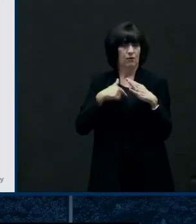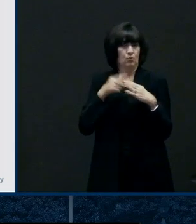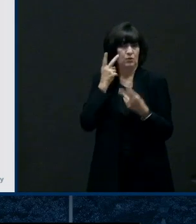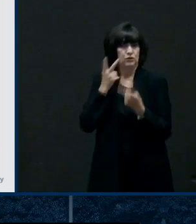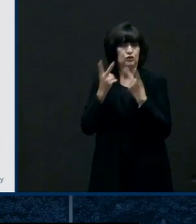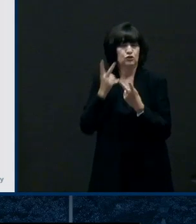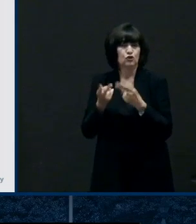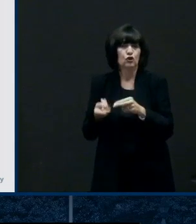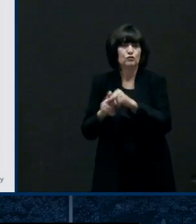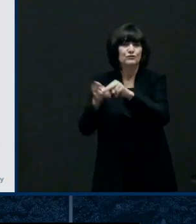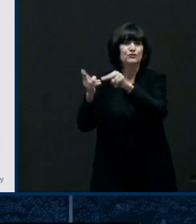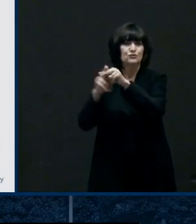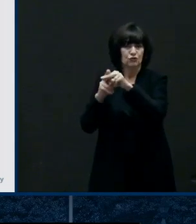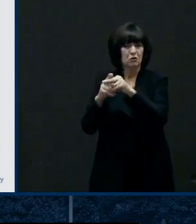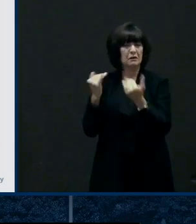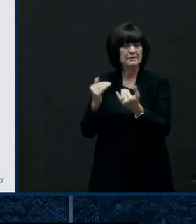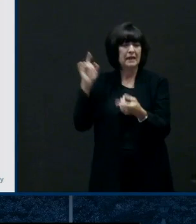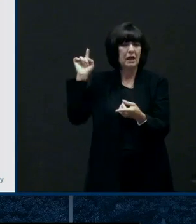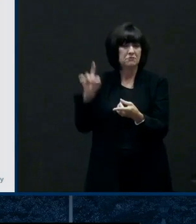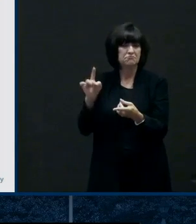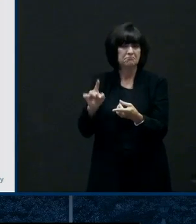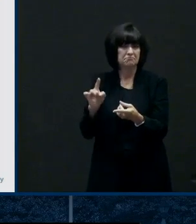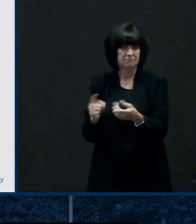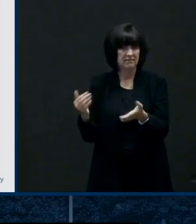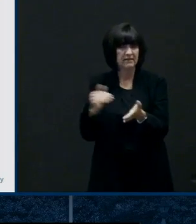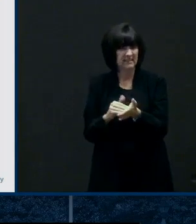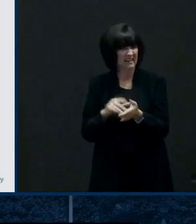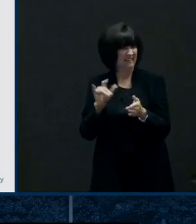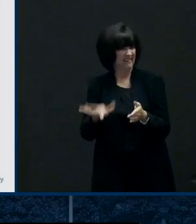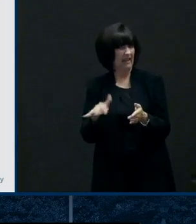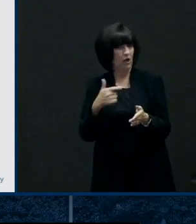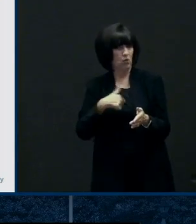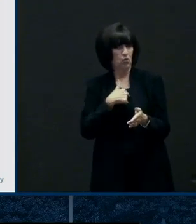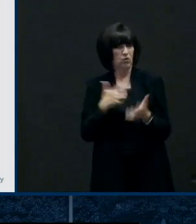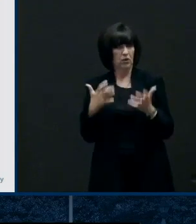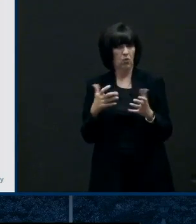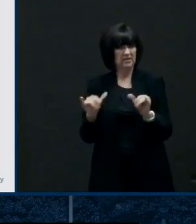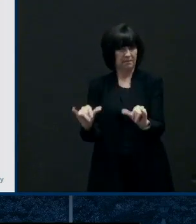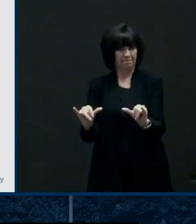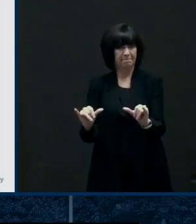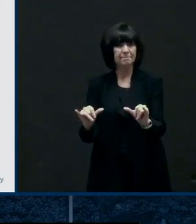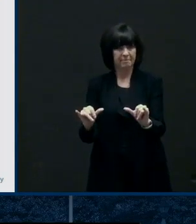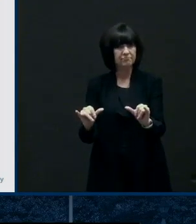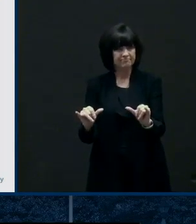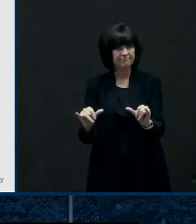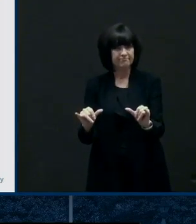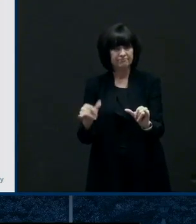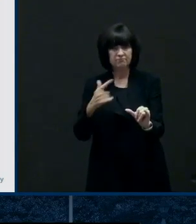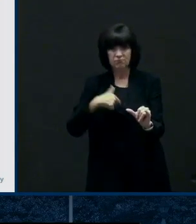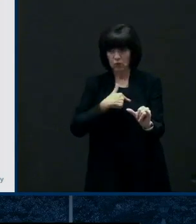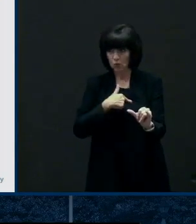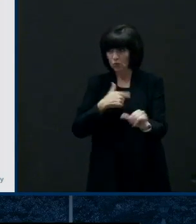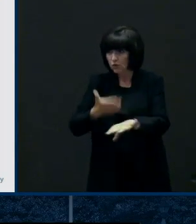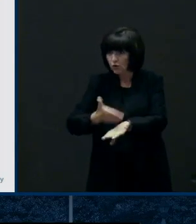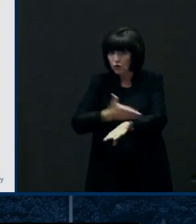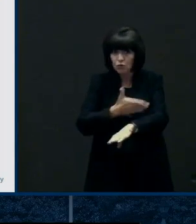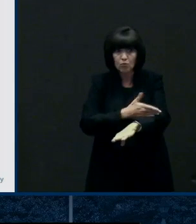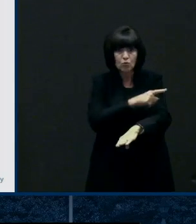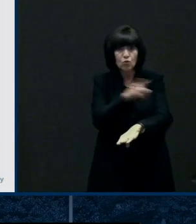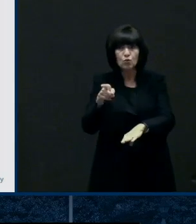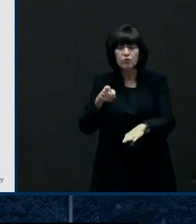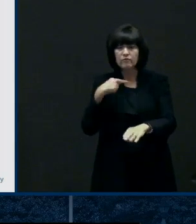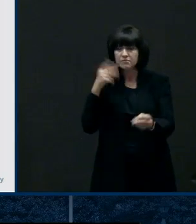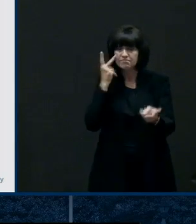to stay we wanted to continue to get better to improve conditions on the ground with the focus on getting